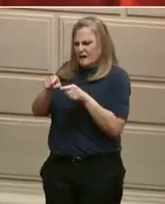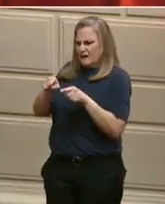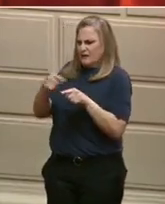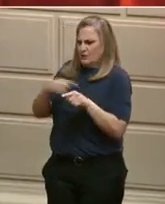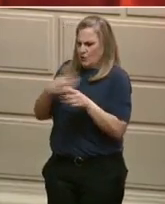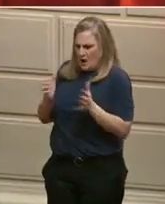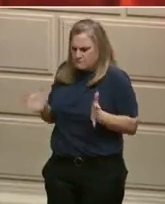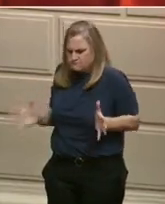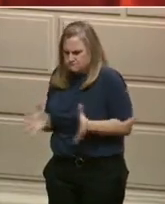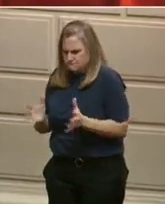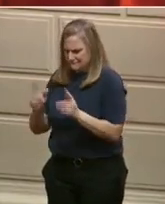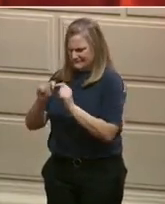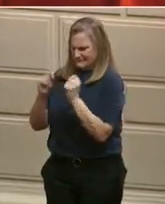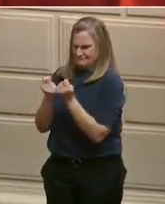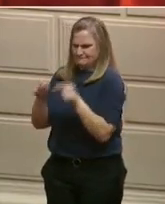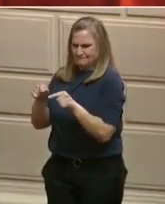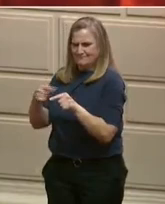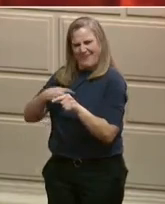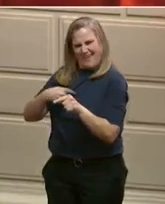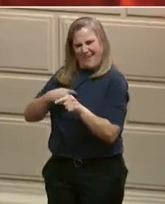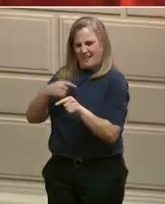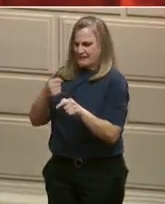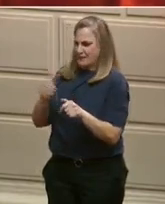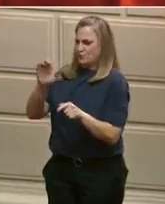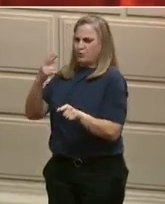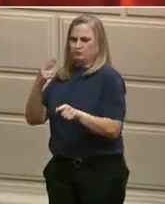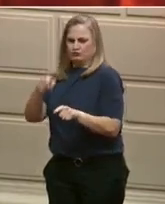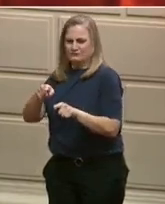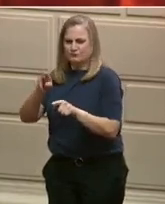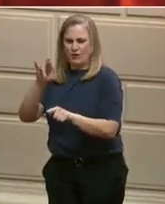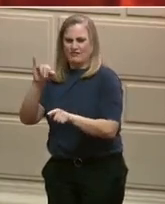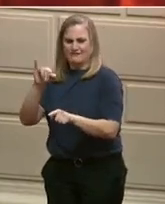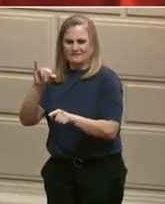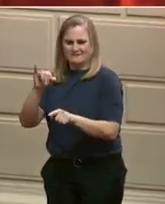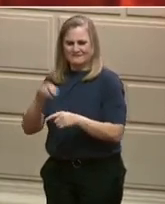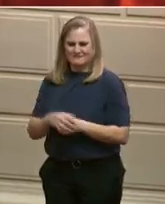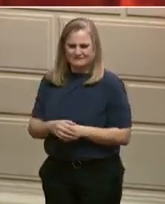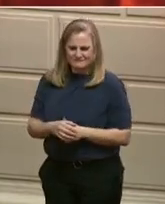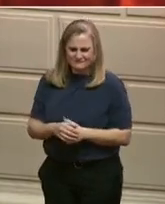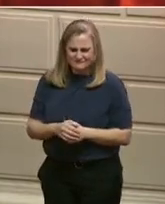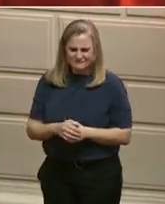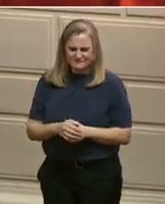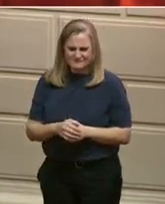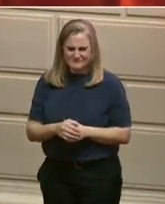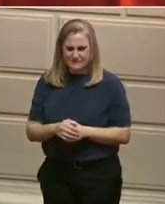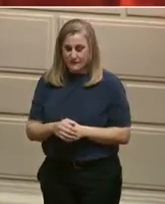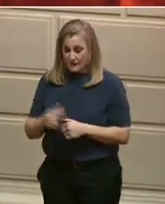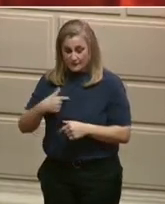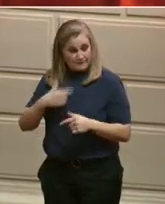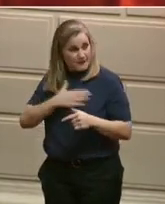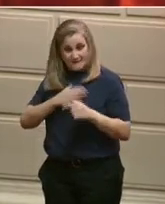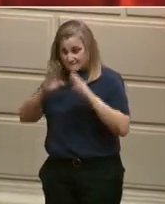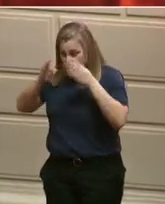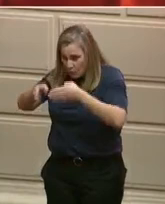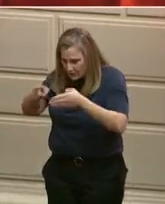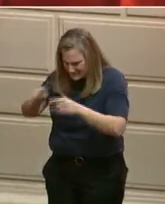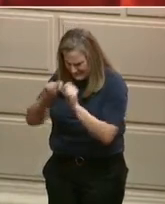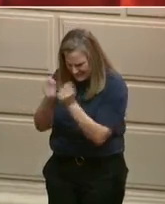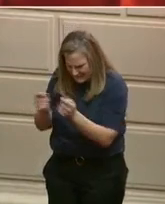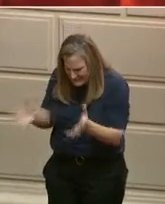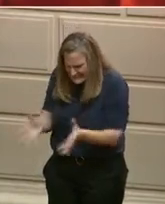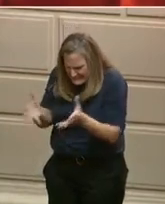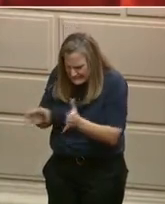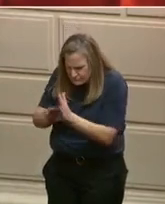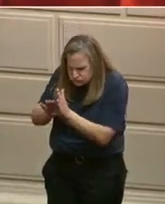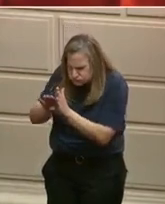Together, as one team, we've made so much progress over the last few years. Here are